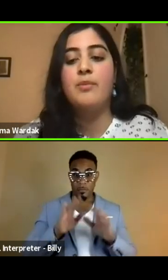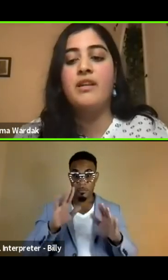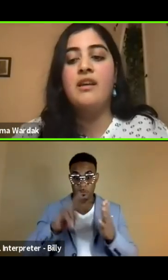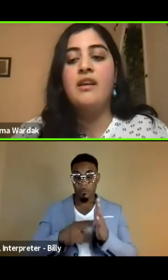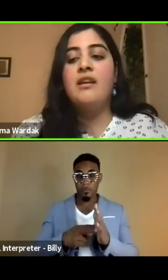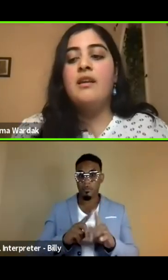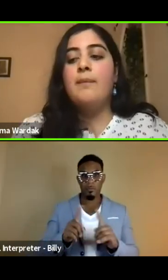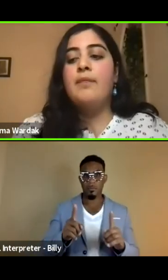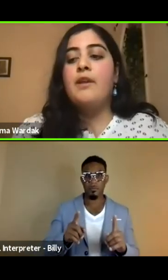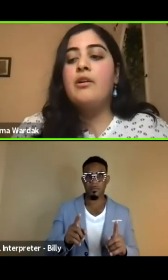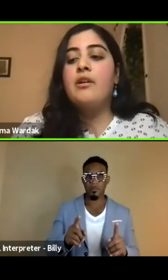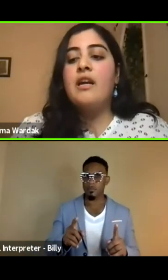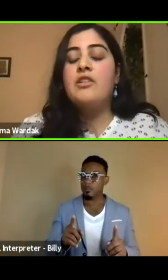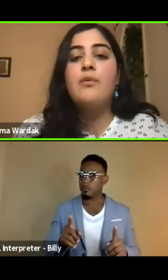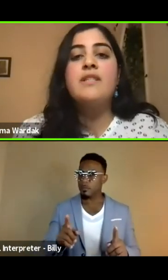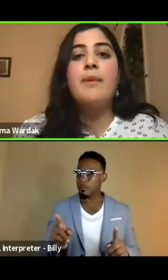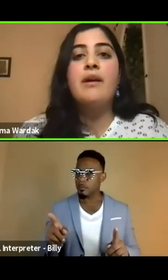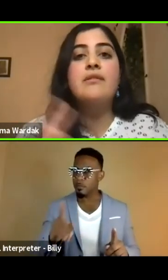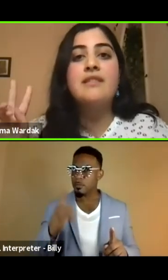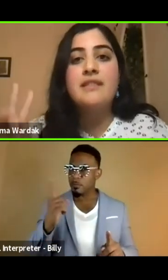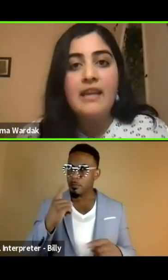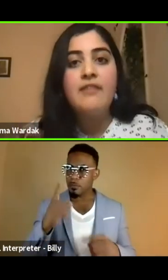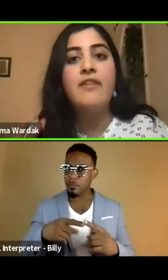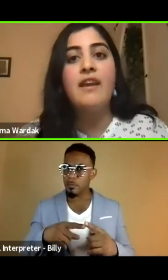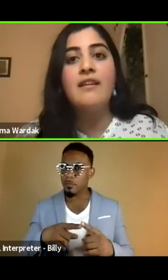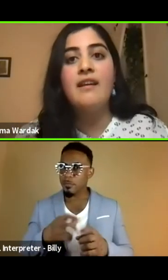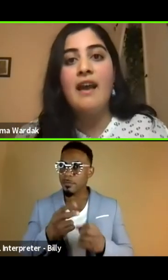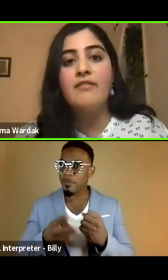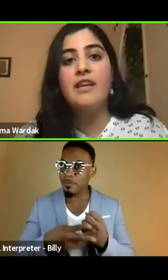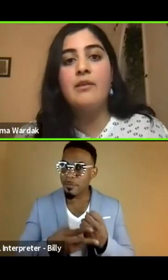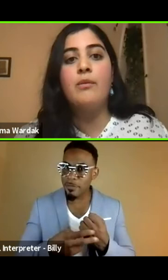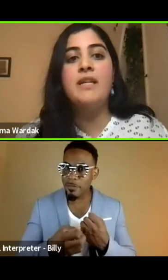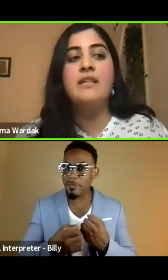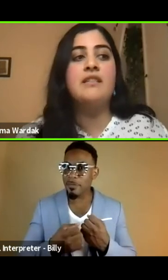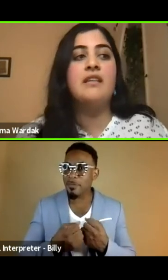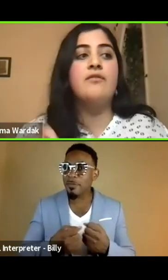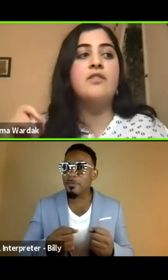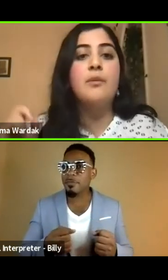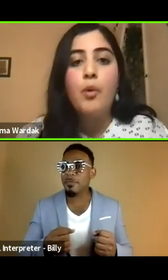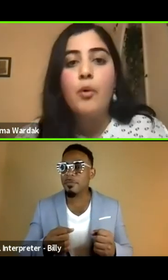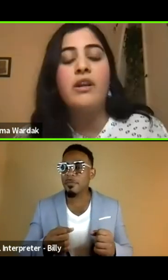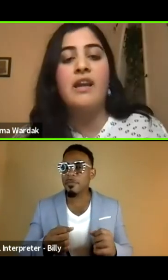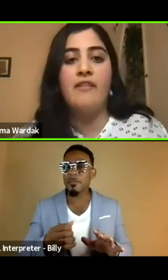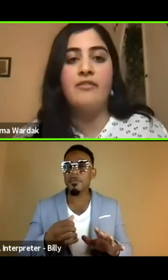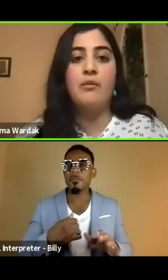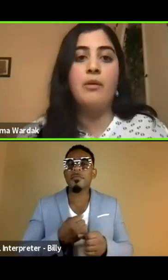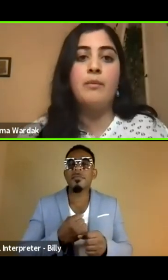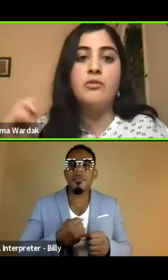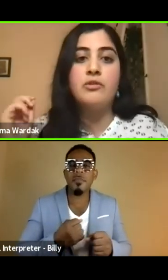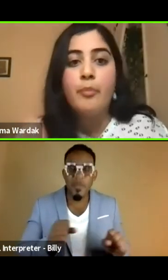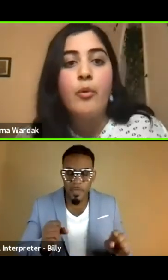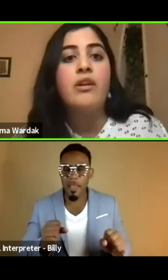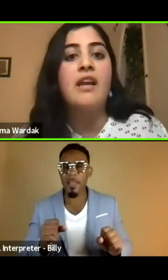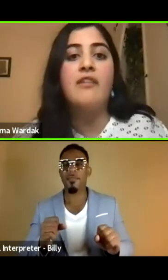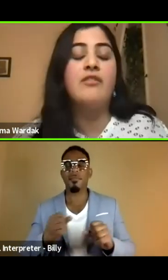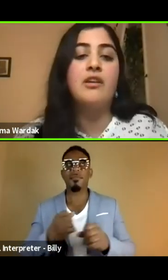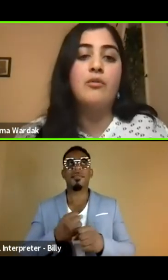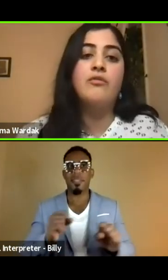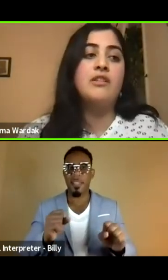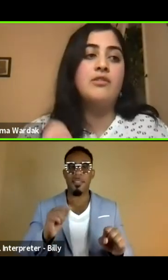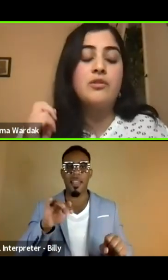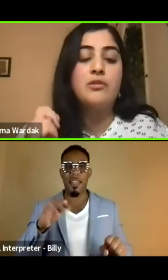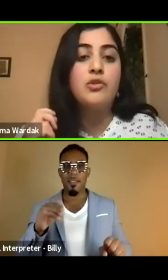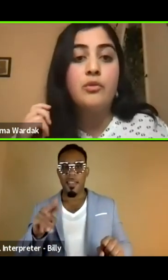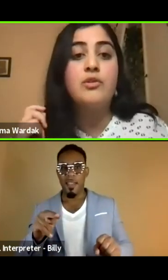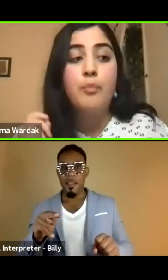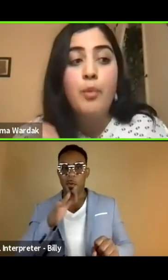intentions, but they're, it's always about saving Afghan women instead of supporting Afghan women or supporting Afghan